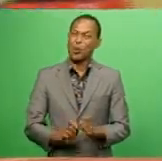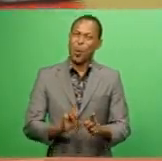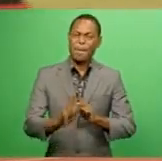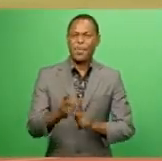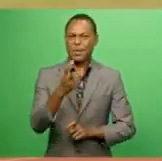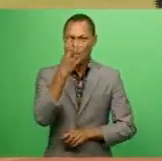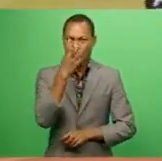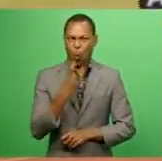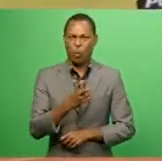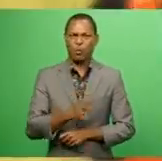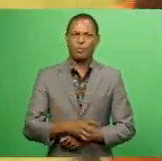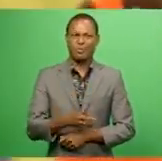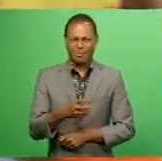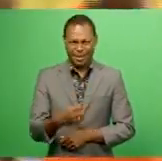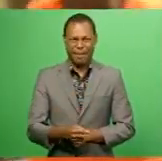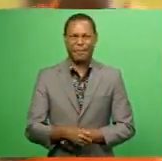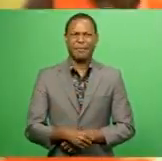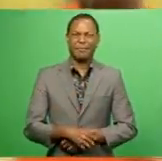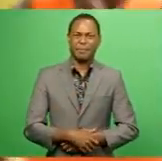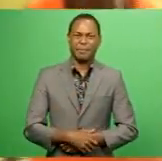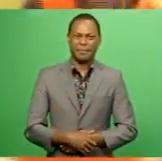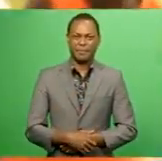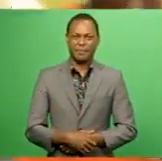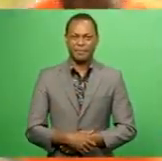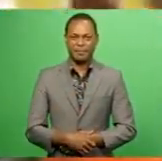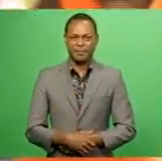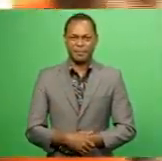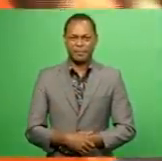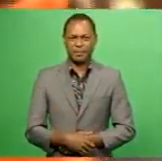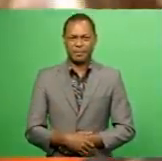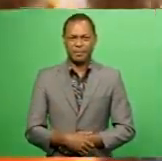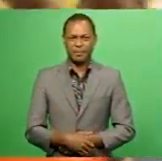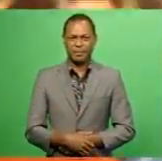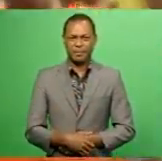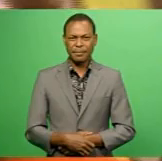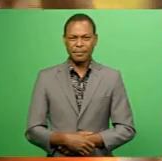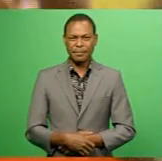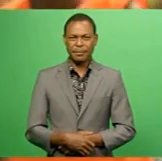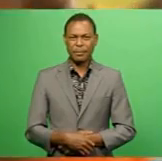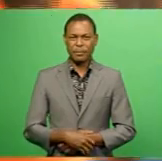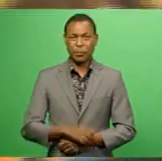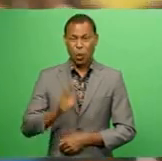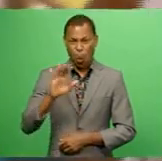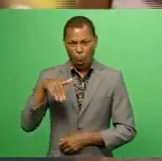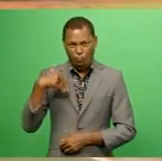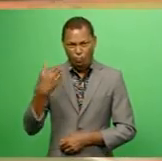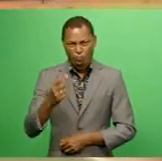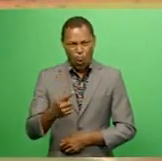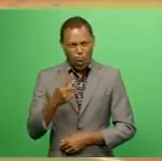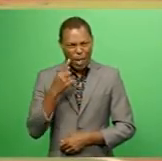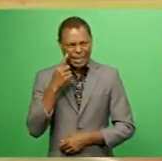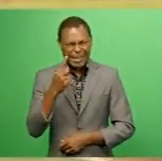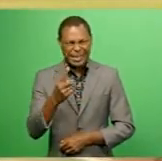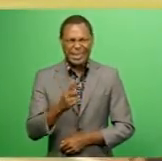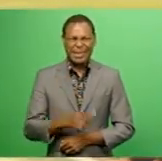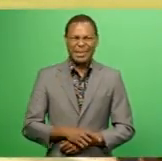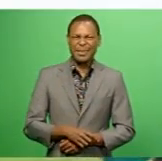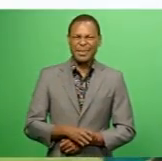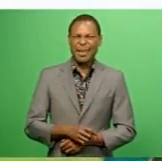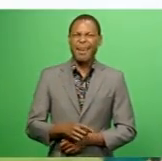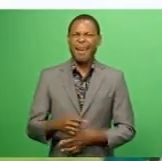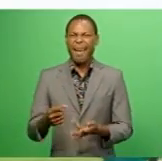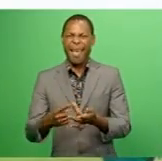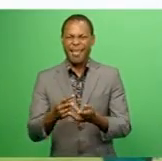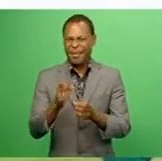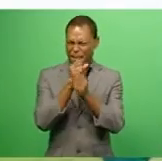held by Wayne Dina's secondary school. I have always looked up to Mbanuga Tamba Kaudoro, and I hope to one day be